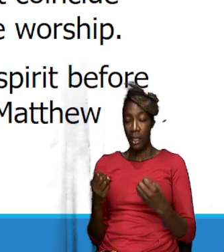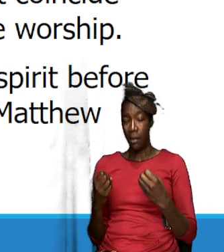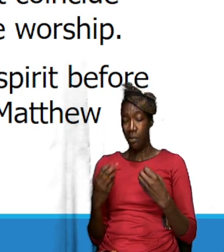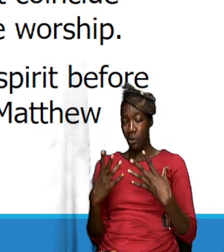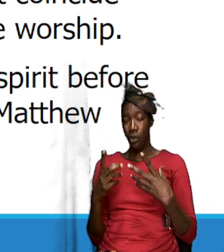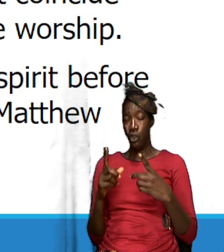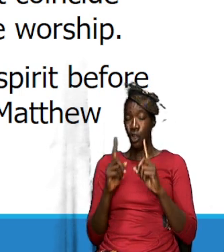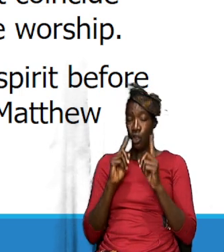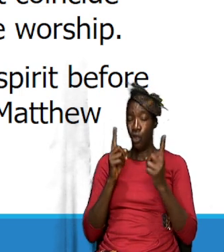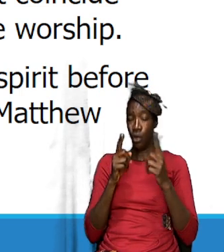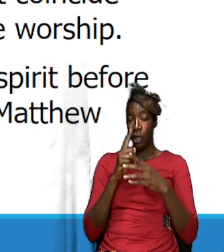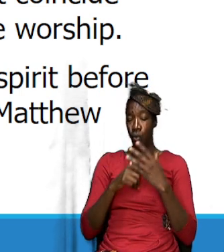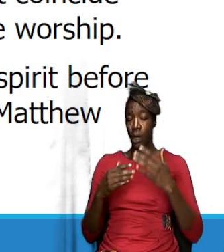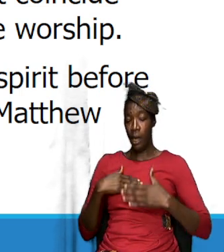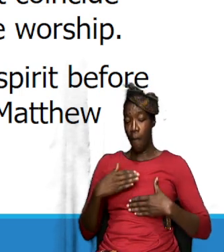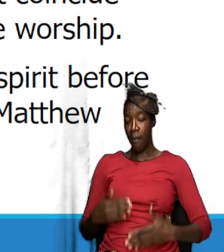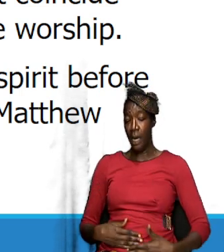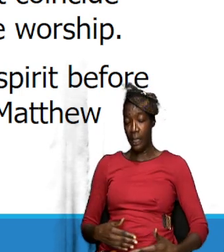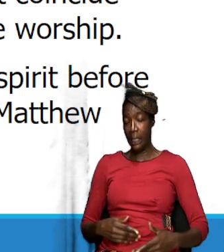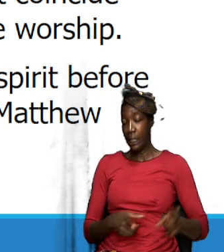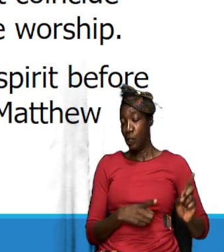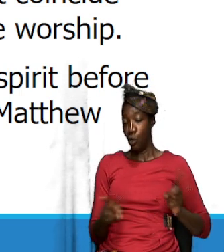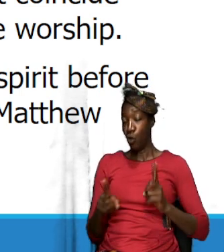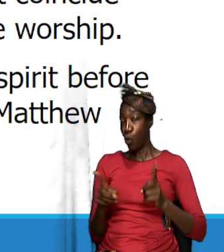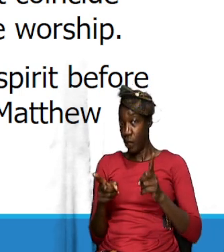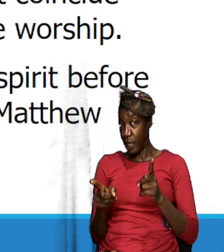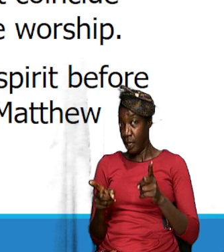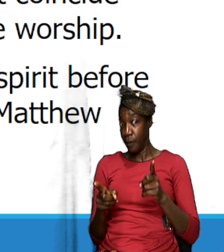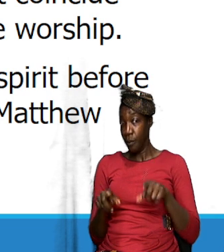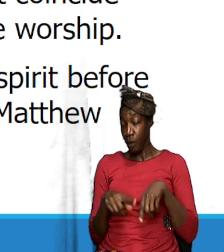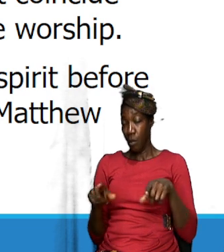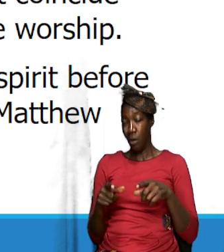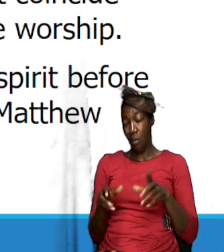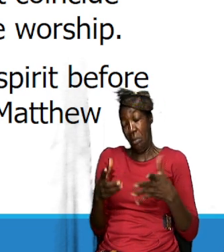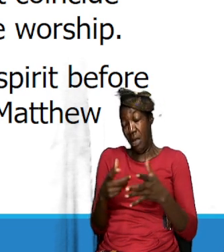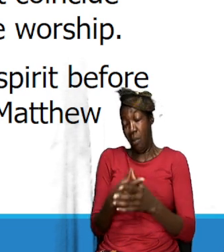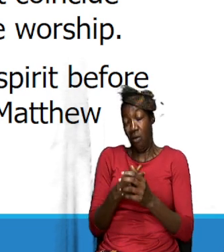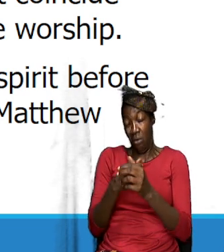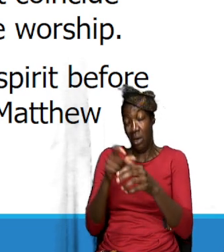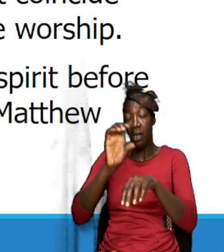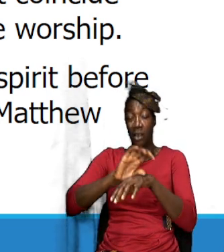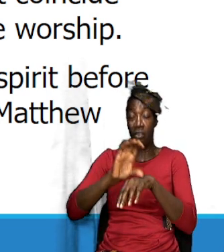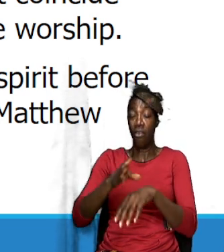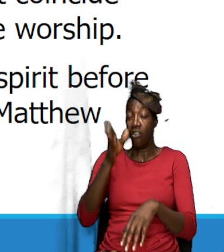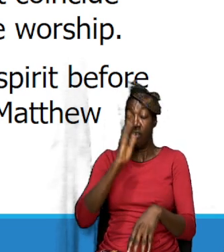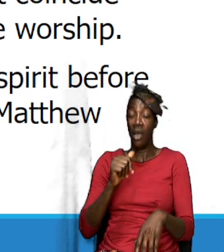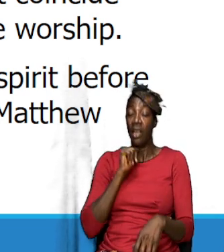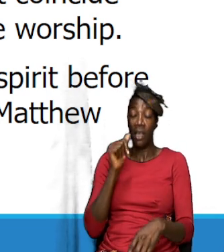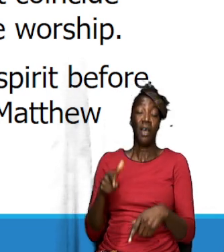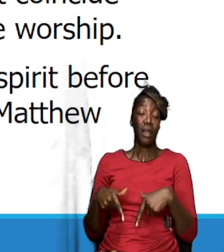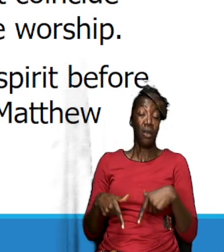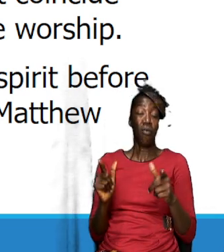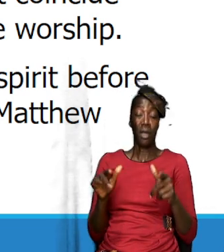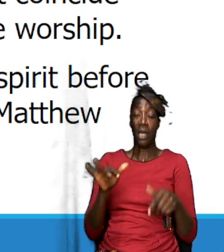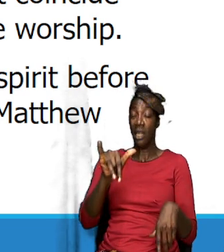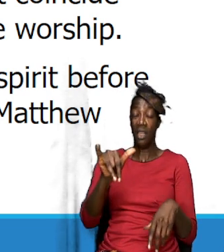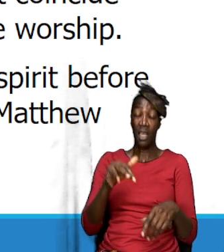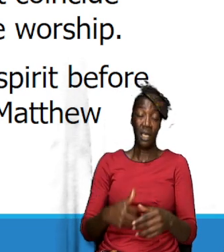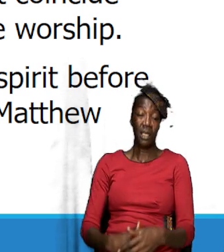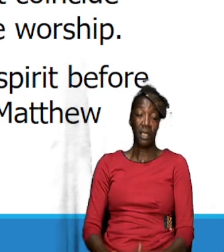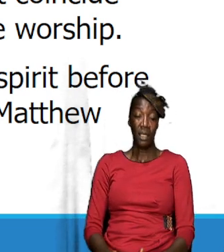our bodies are doing you know we may be running the church but God is not looking at that